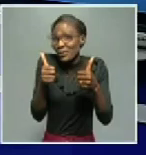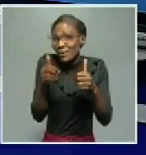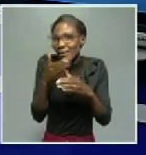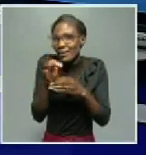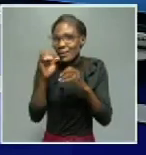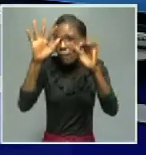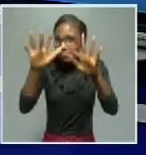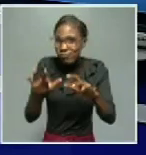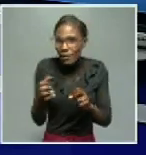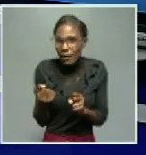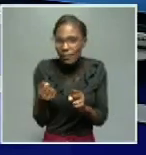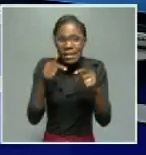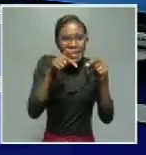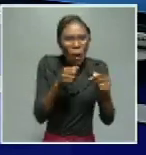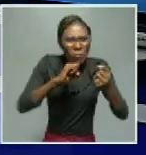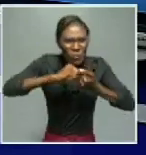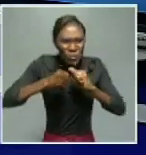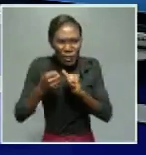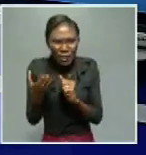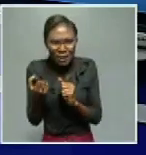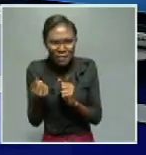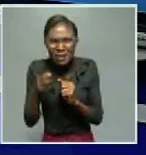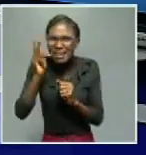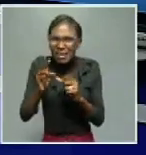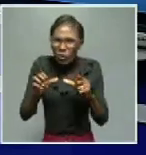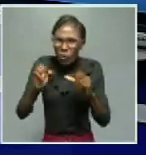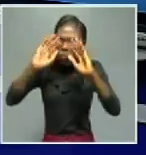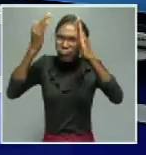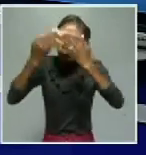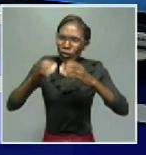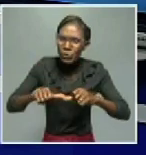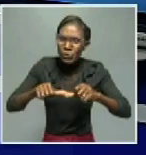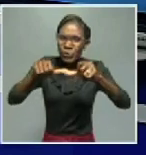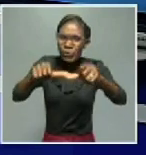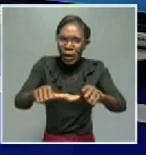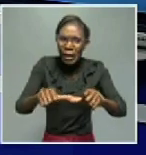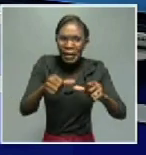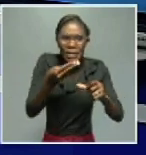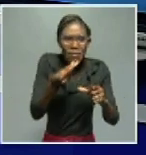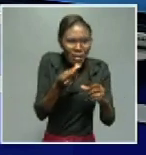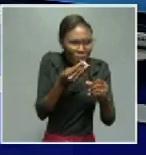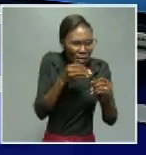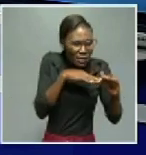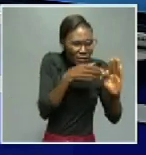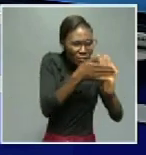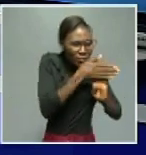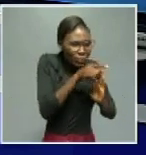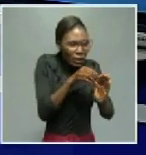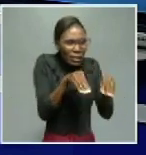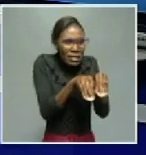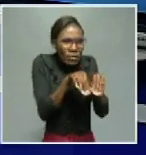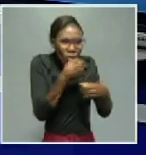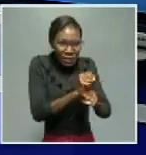There are various challenges the nation and the world continue to face. We have seen funds earmarked for capital projects being diverted.